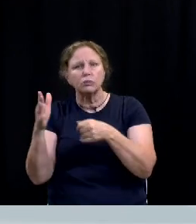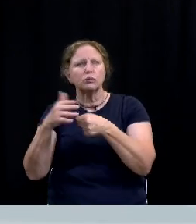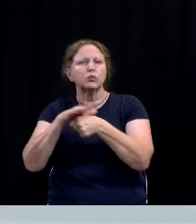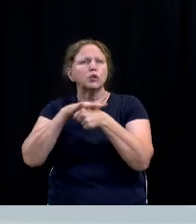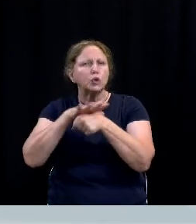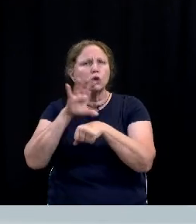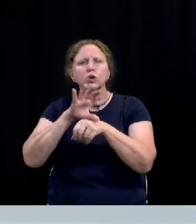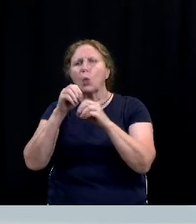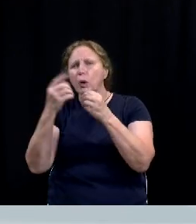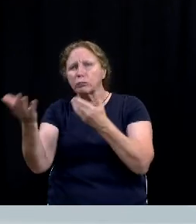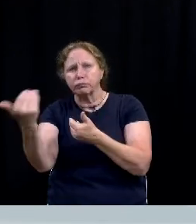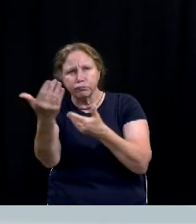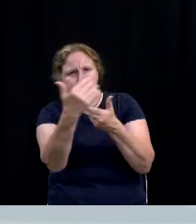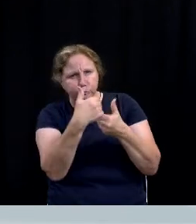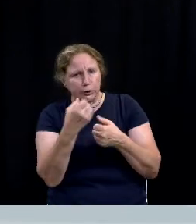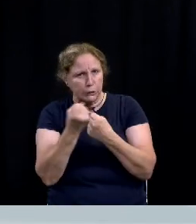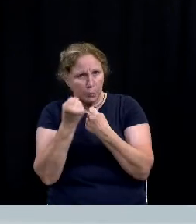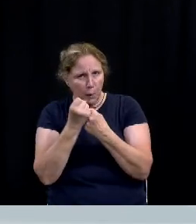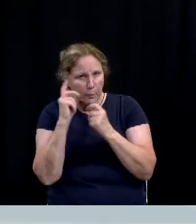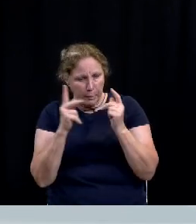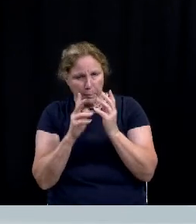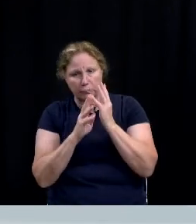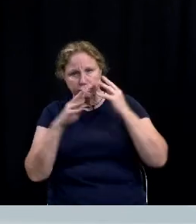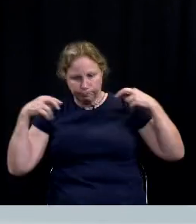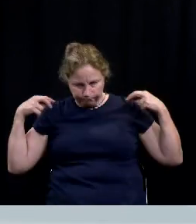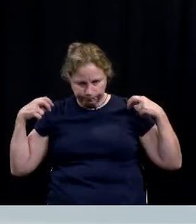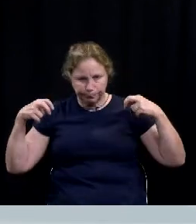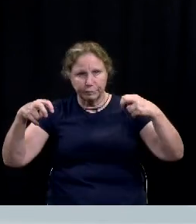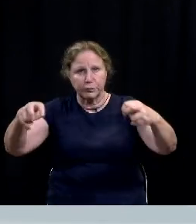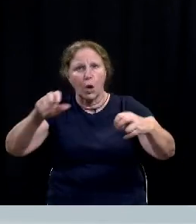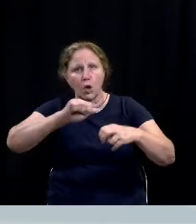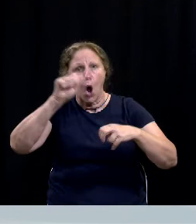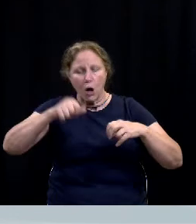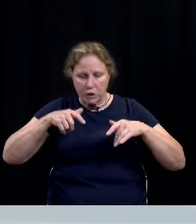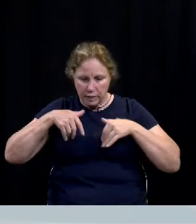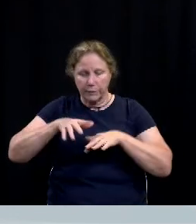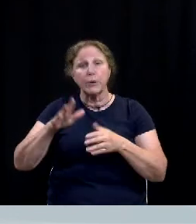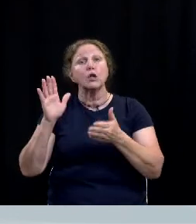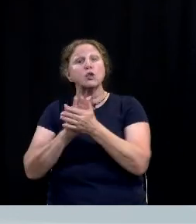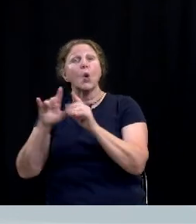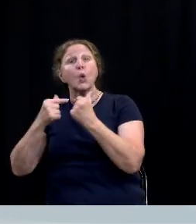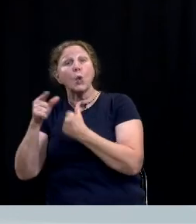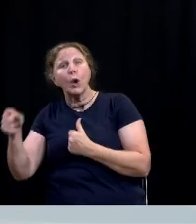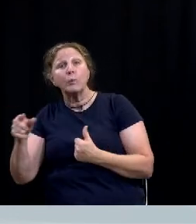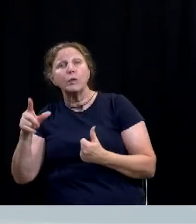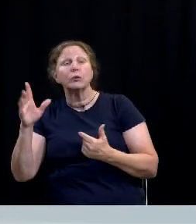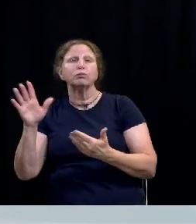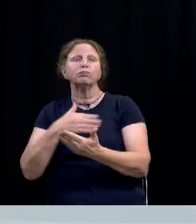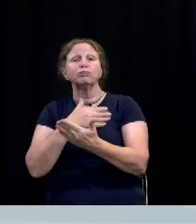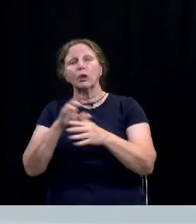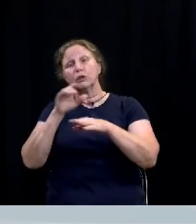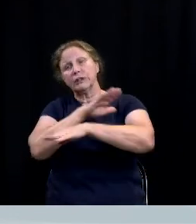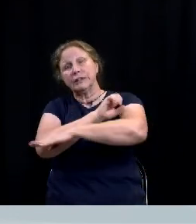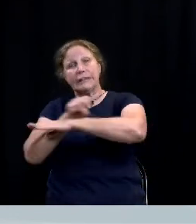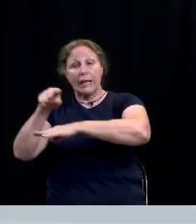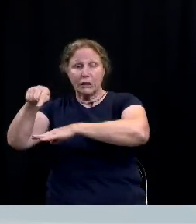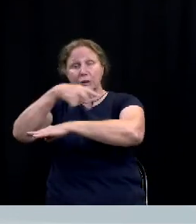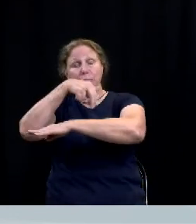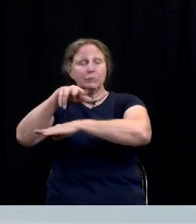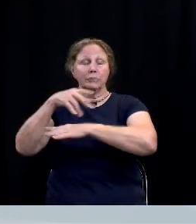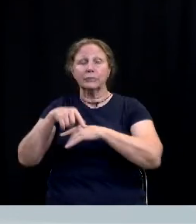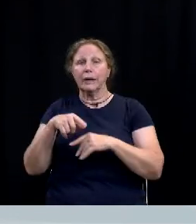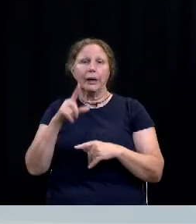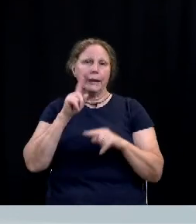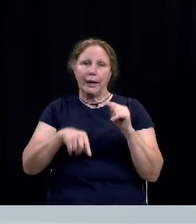organizations really showing support as people line up and down austin avenue school groups perform on our main stage obviously you